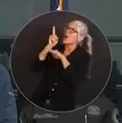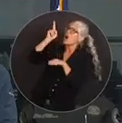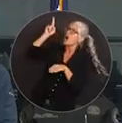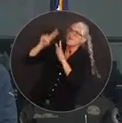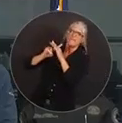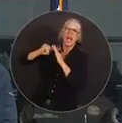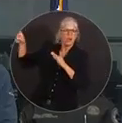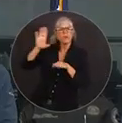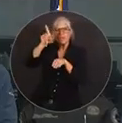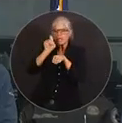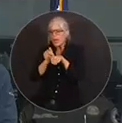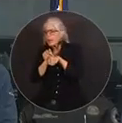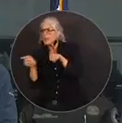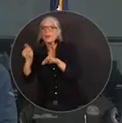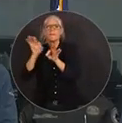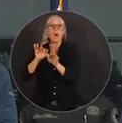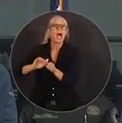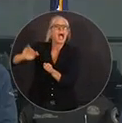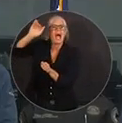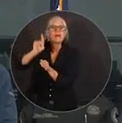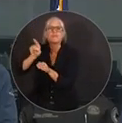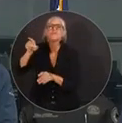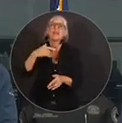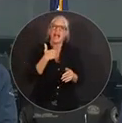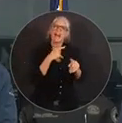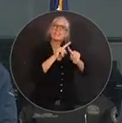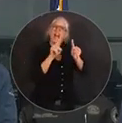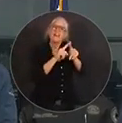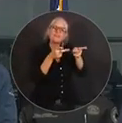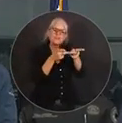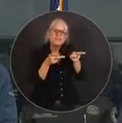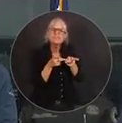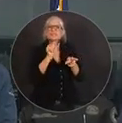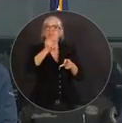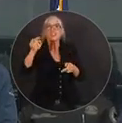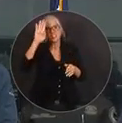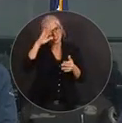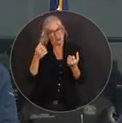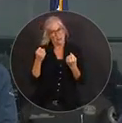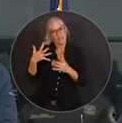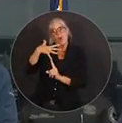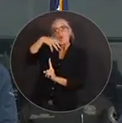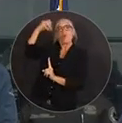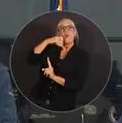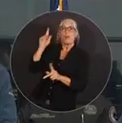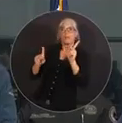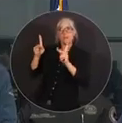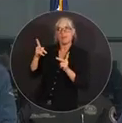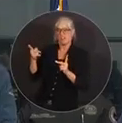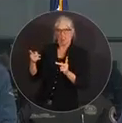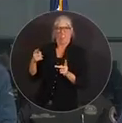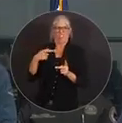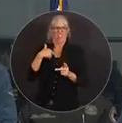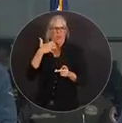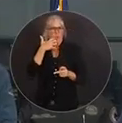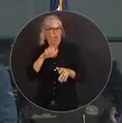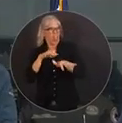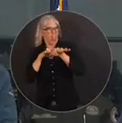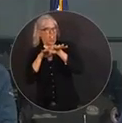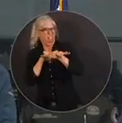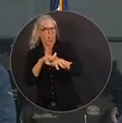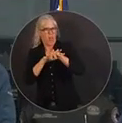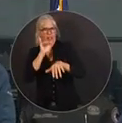options. And I know there's a lot of folks, particularly a lot of elderly, they may not want to get on the road on these interstates. In normal